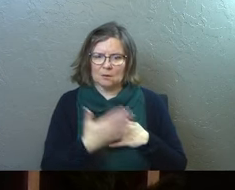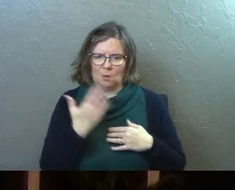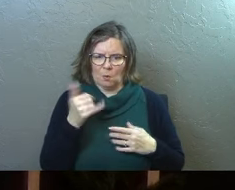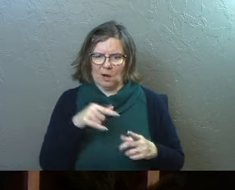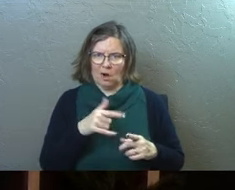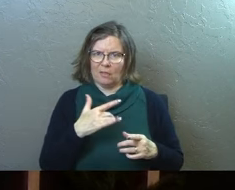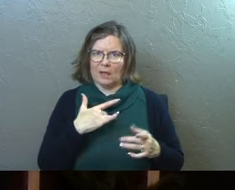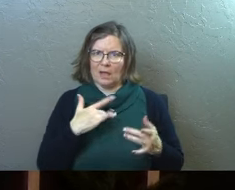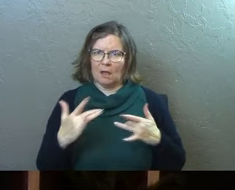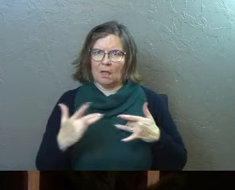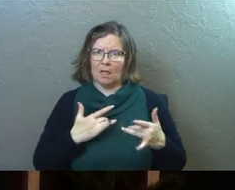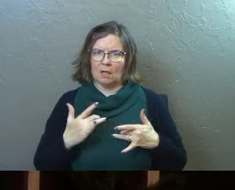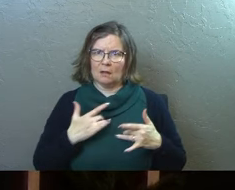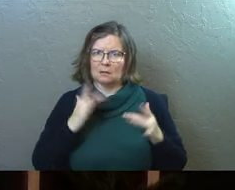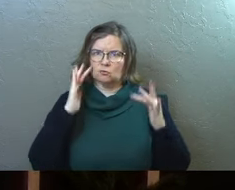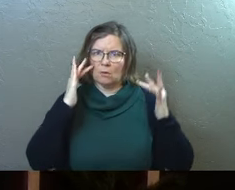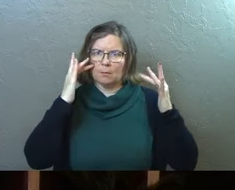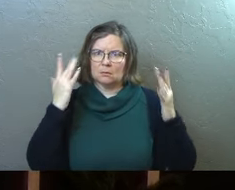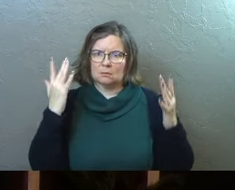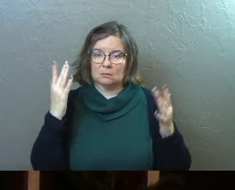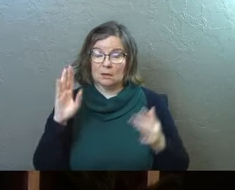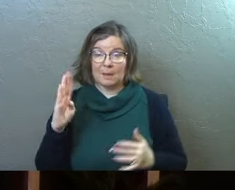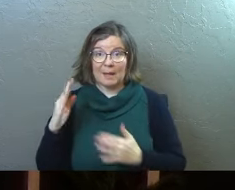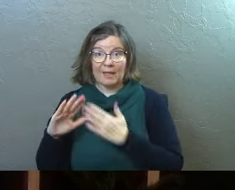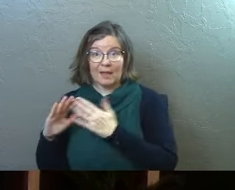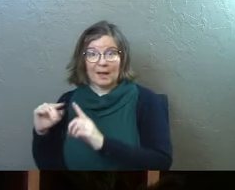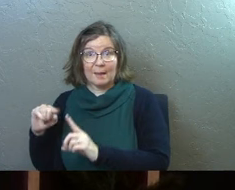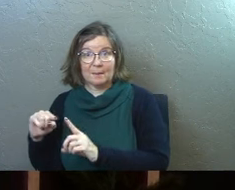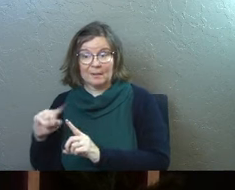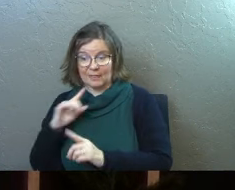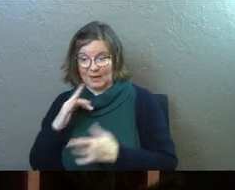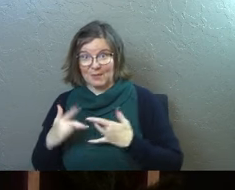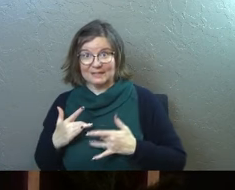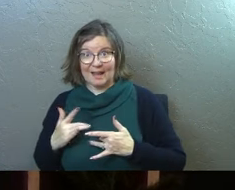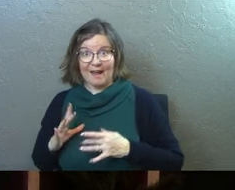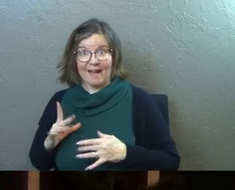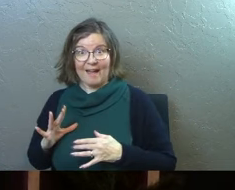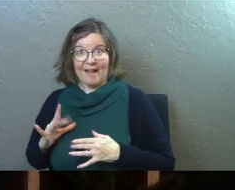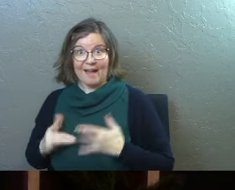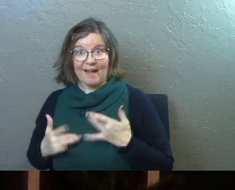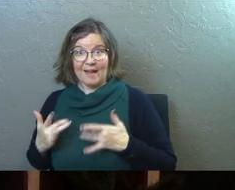Why are they troubled? Bethlehem, they were excited.